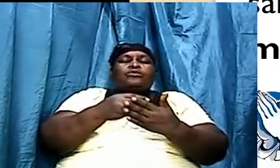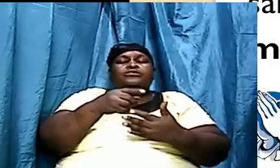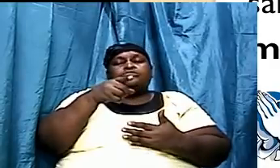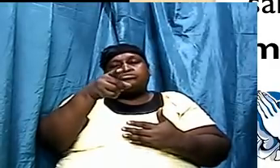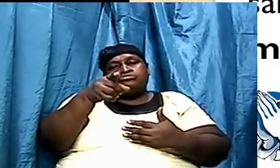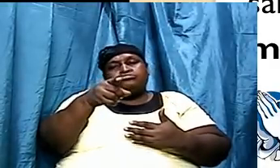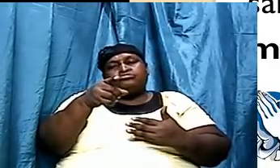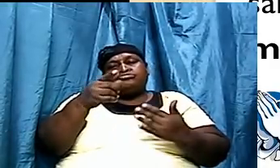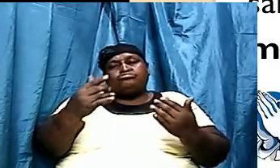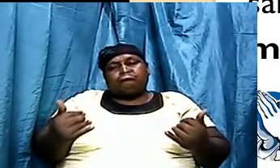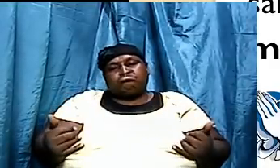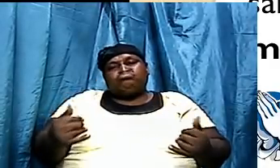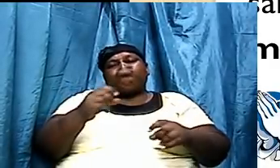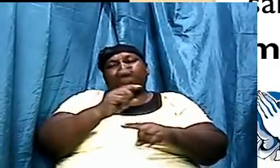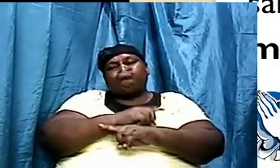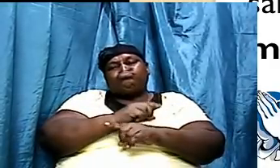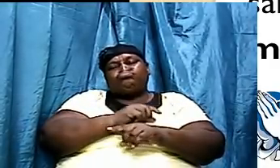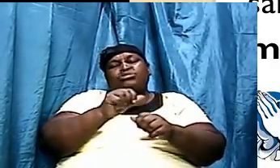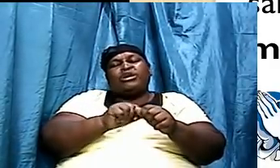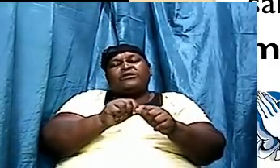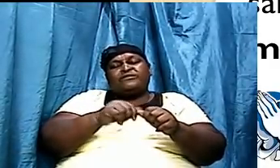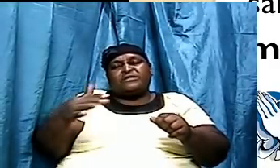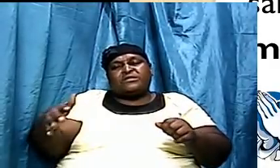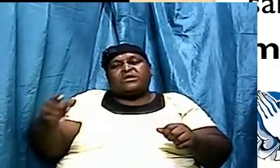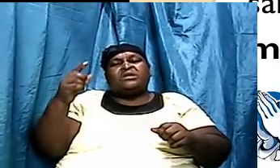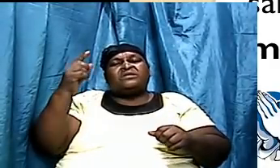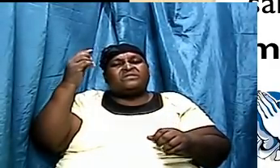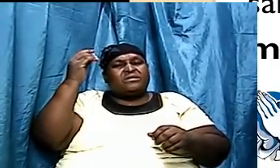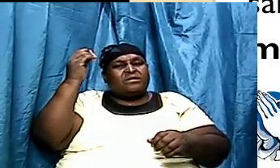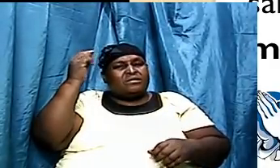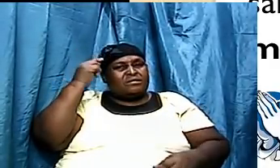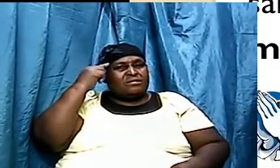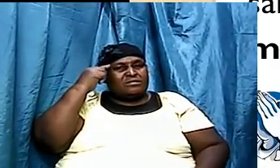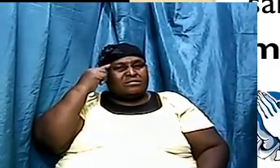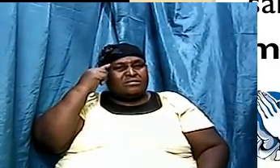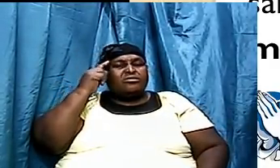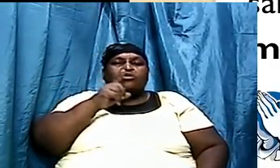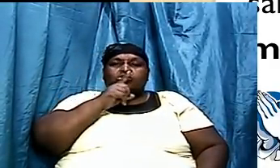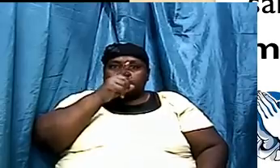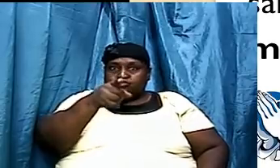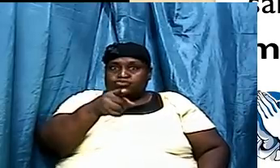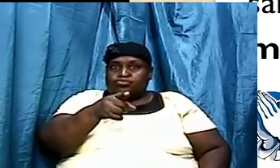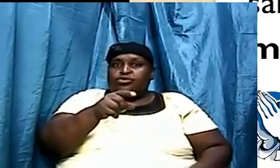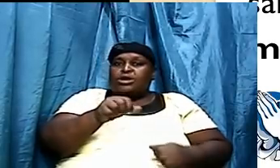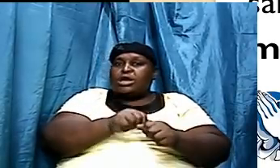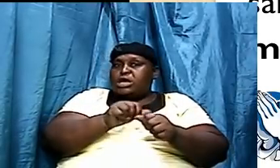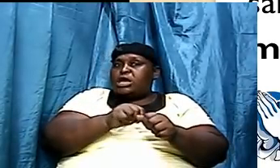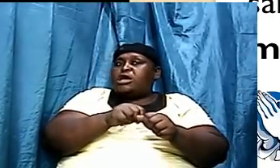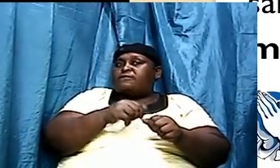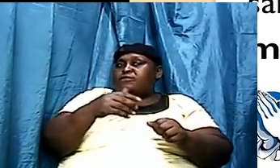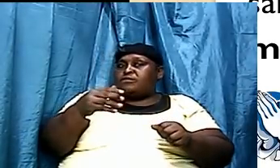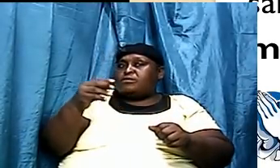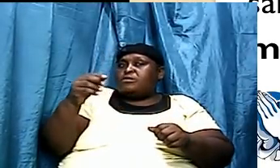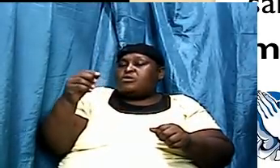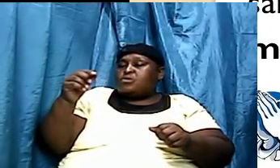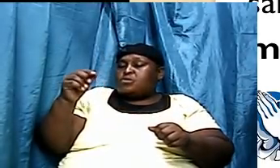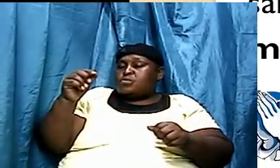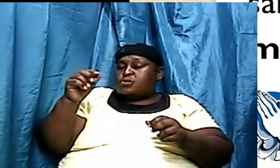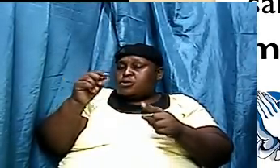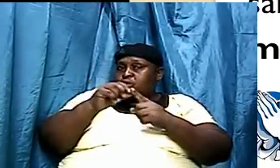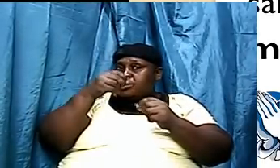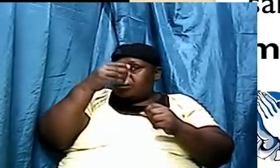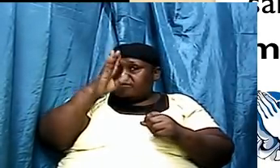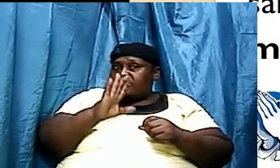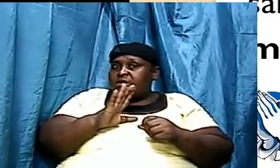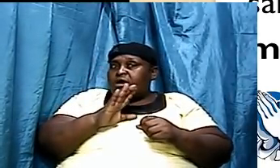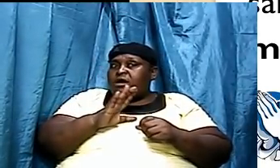but everything that they thought was true, amen, and the word of God had a contradicting matter. At the end